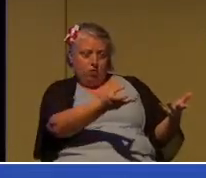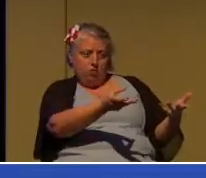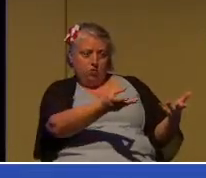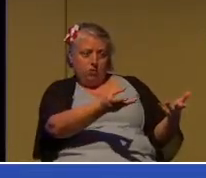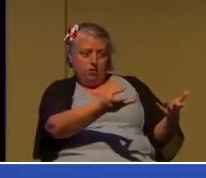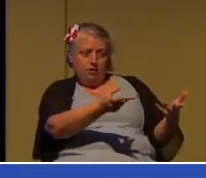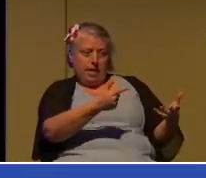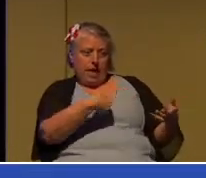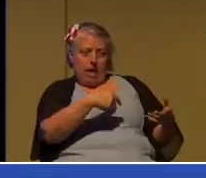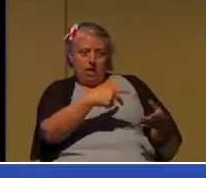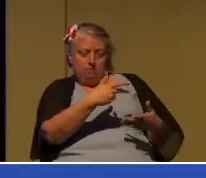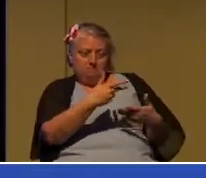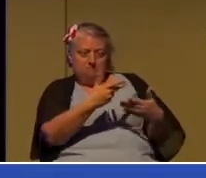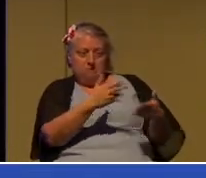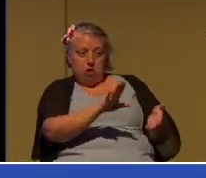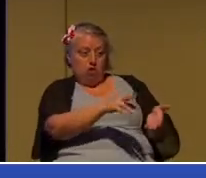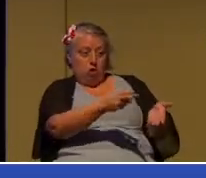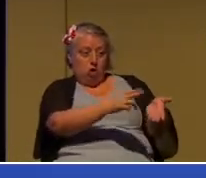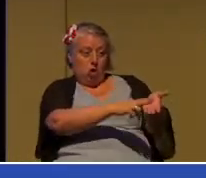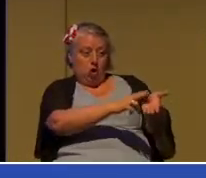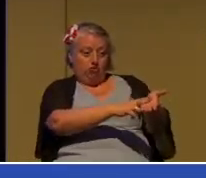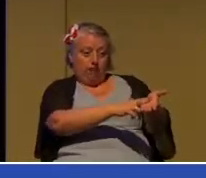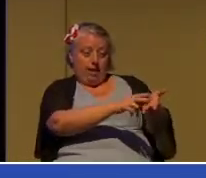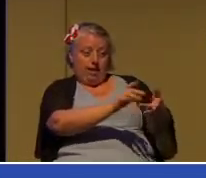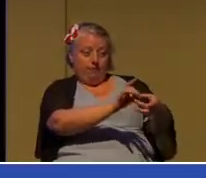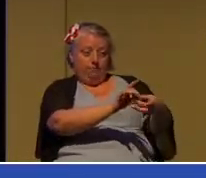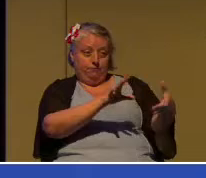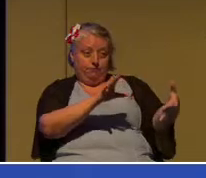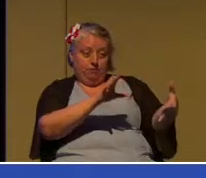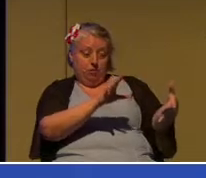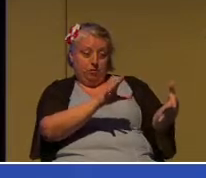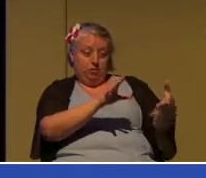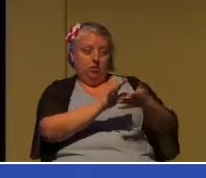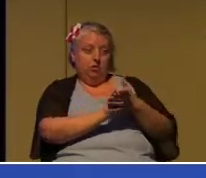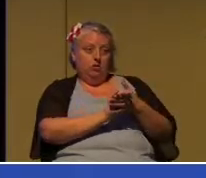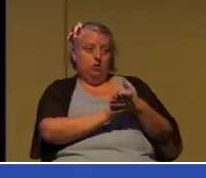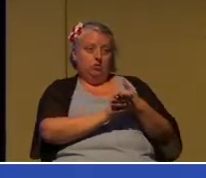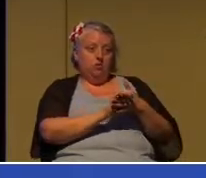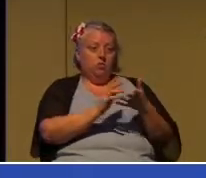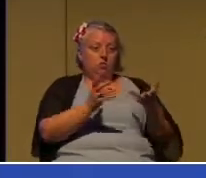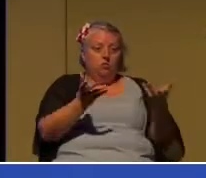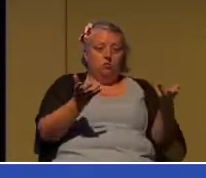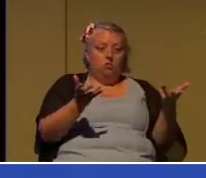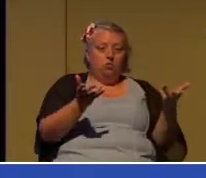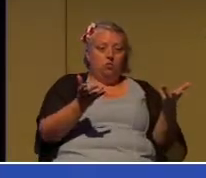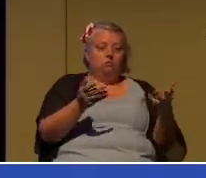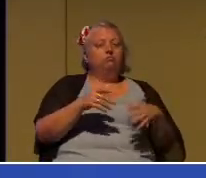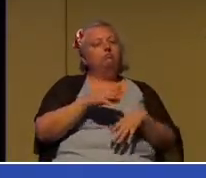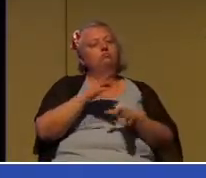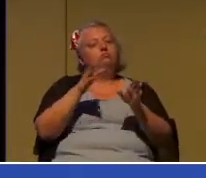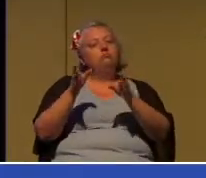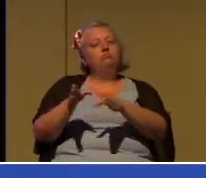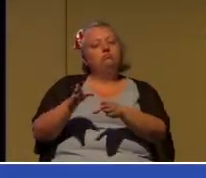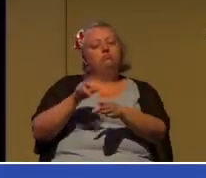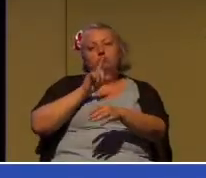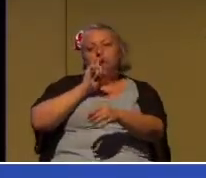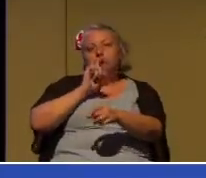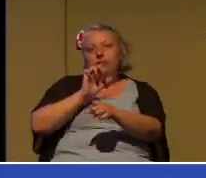longer need your services because this, that, or the other thing? And in covenant, now let me